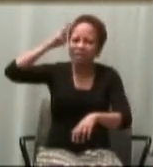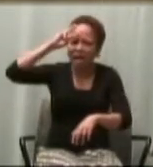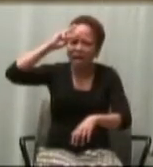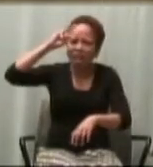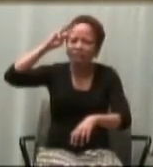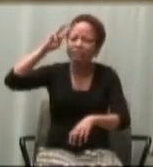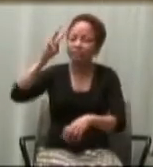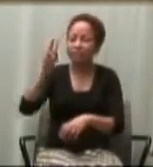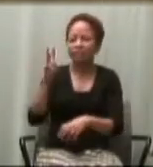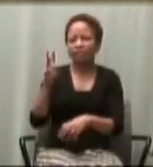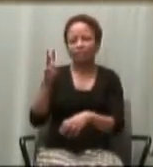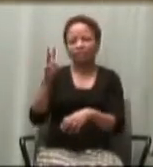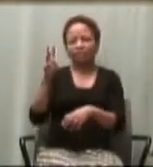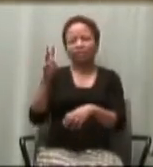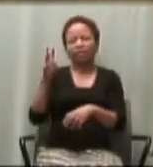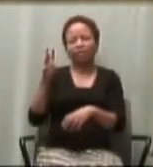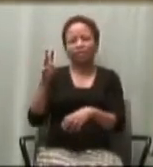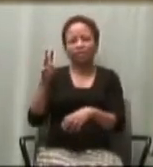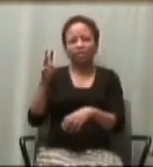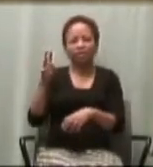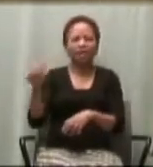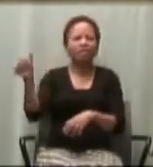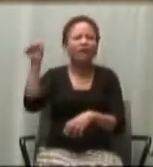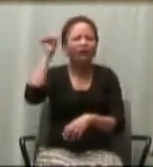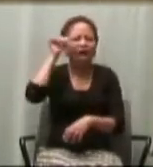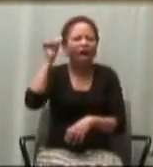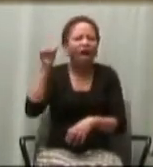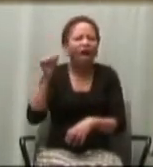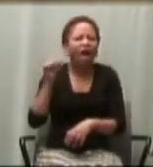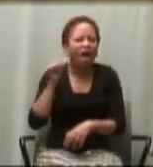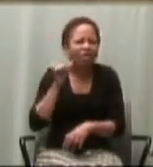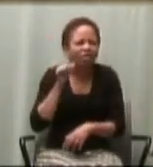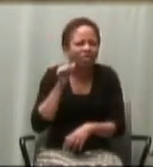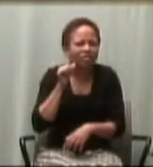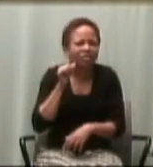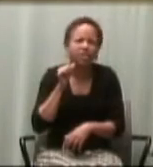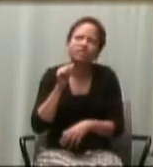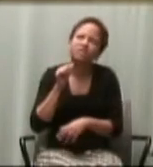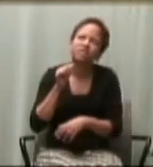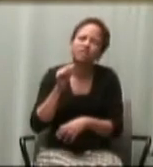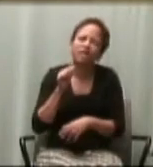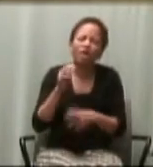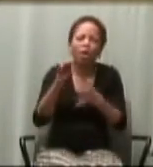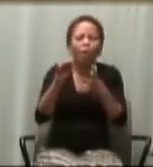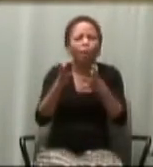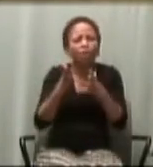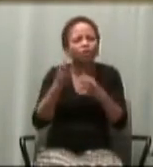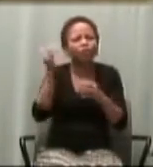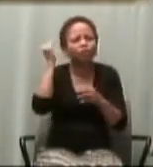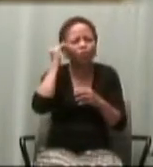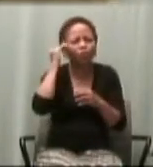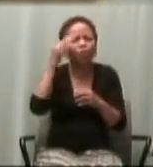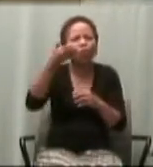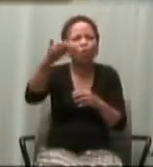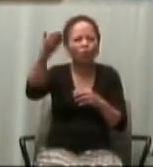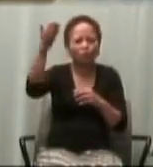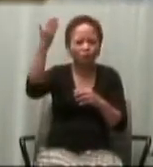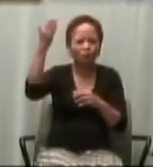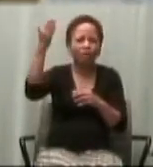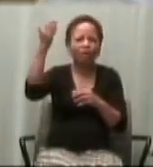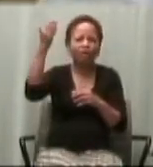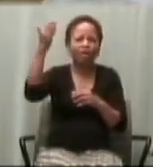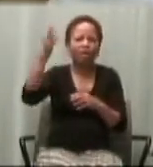that there is something more in this world, seek to know God and be